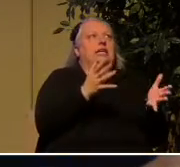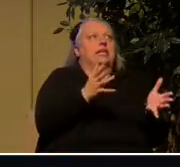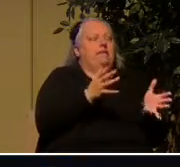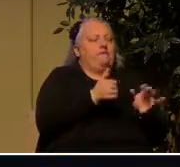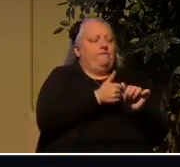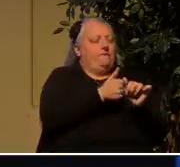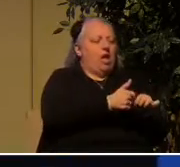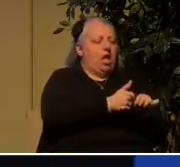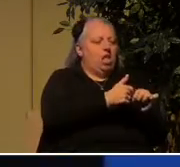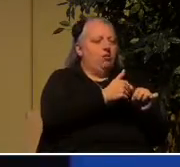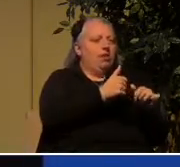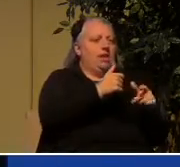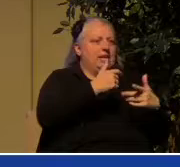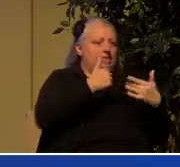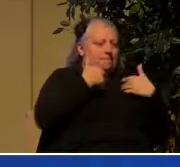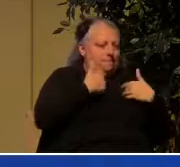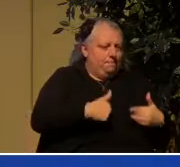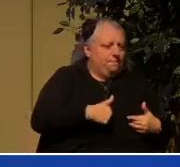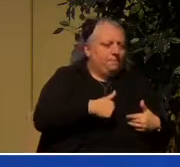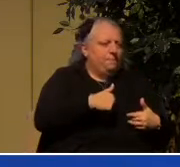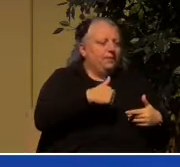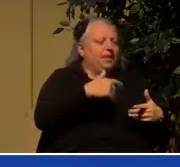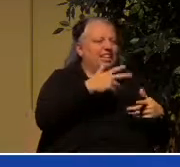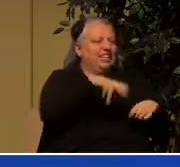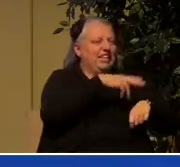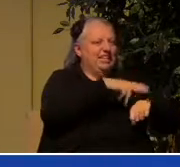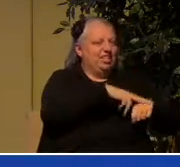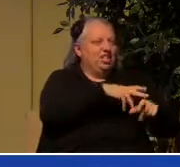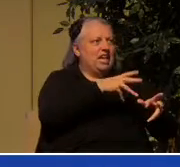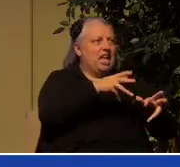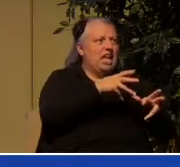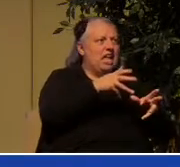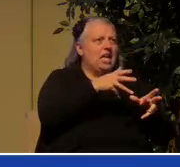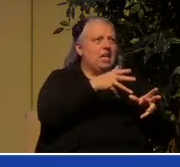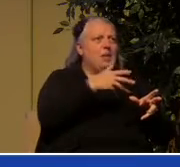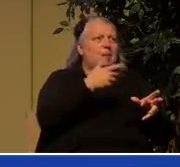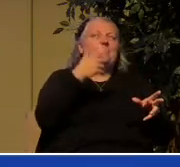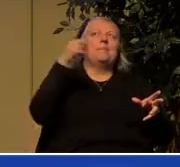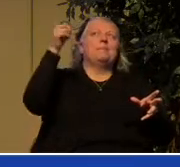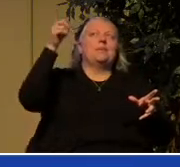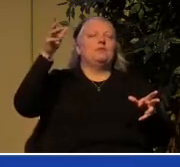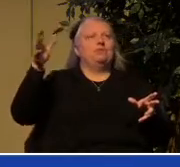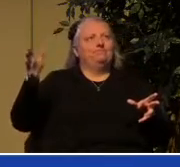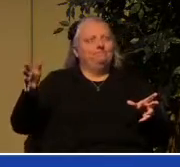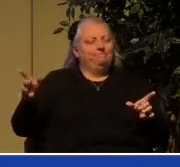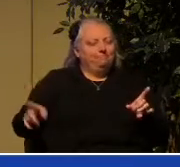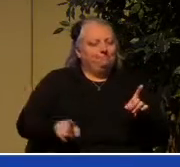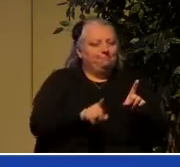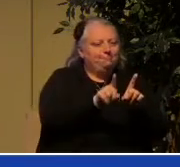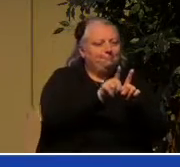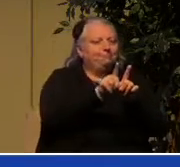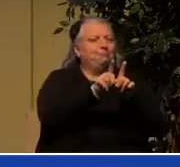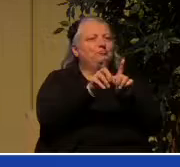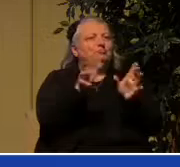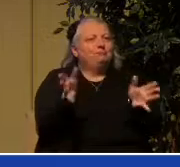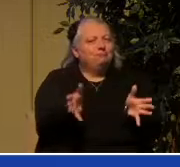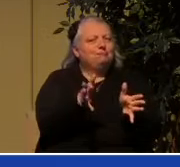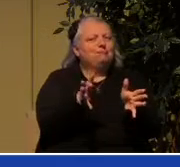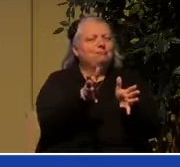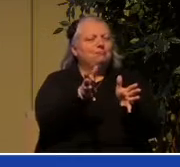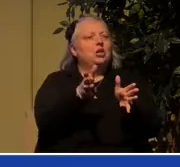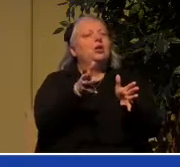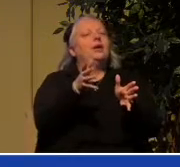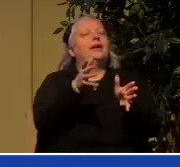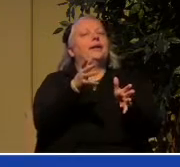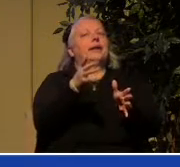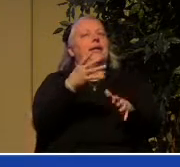instead of the fruit of the spirit the word of God quickened and activated by the holy spirit speaks deep into the